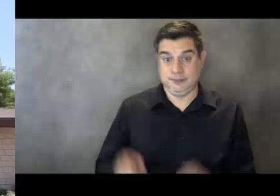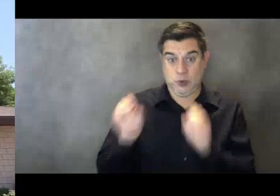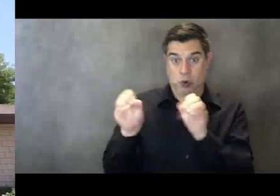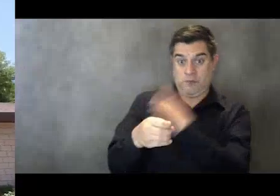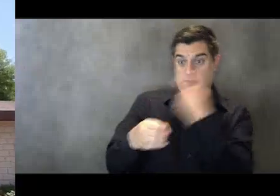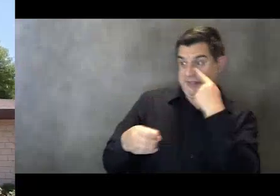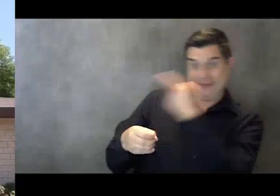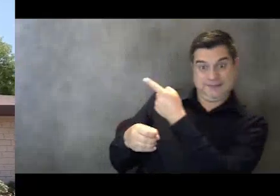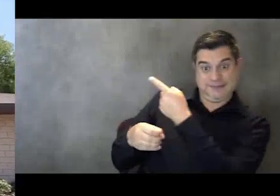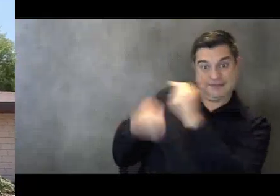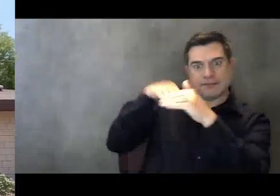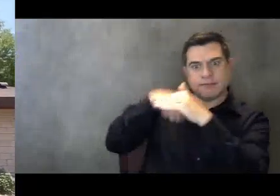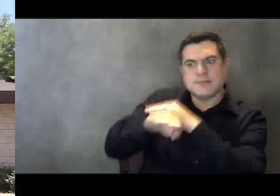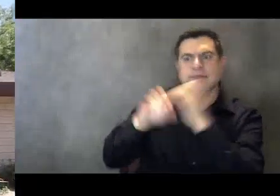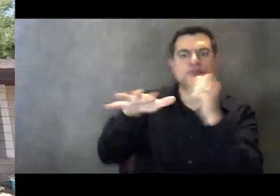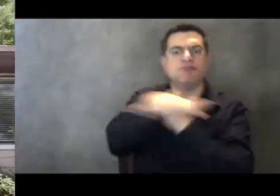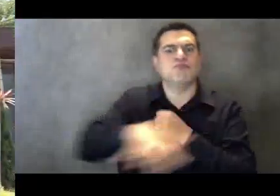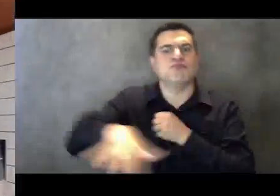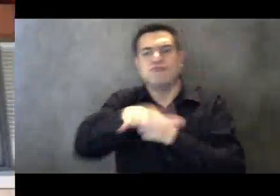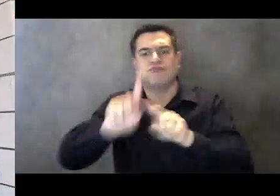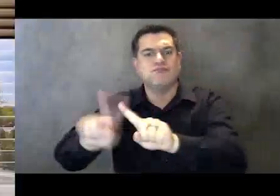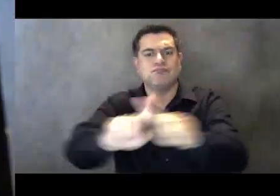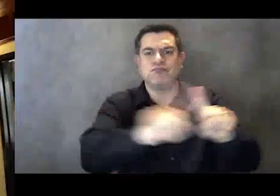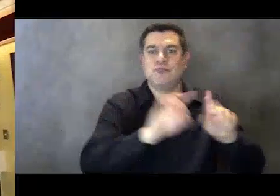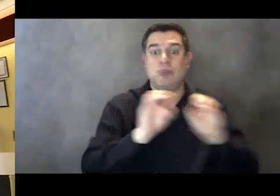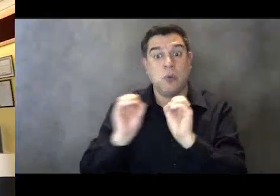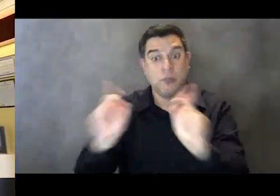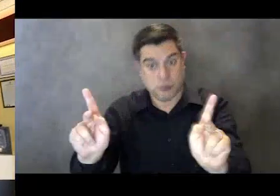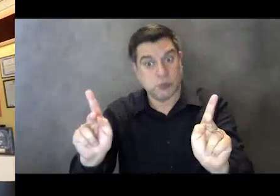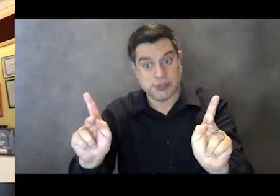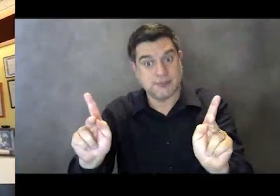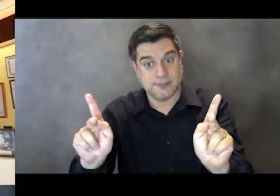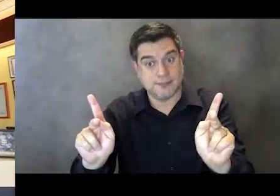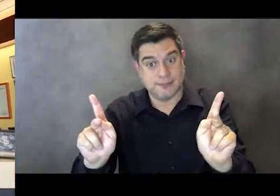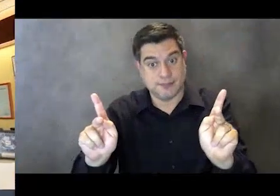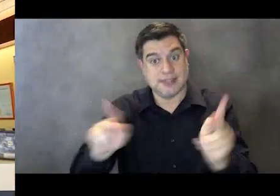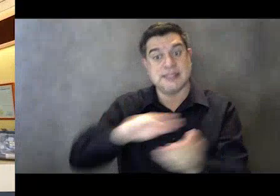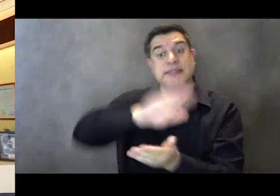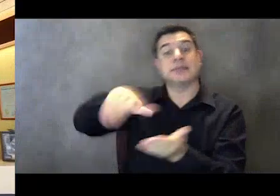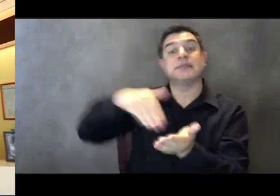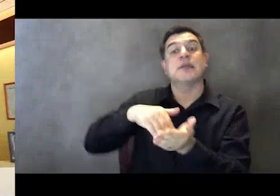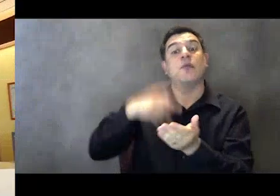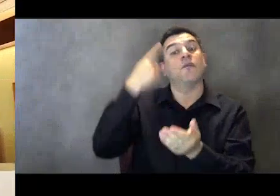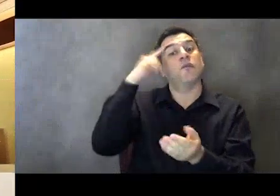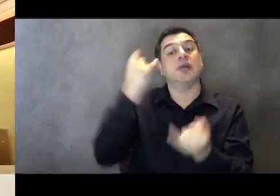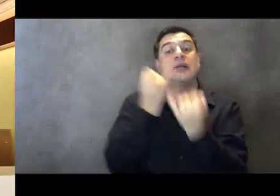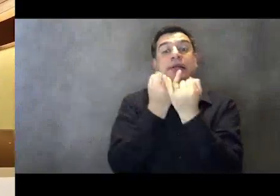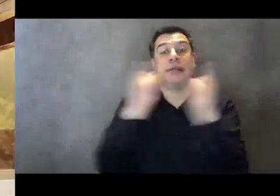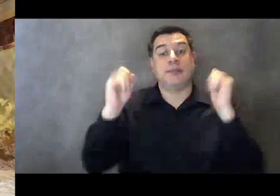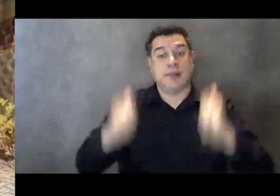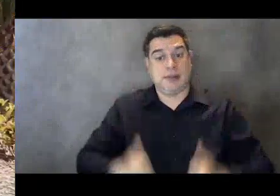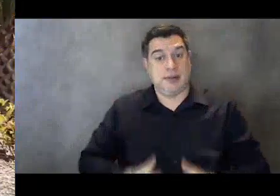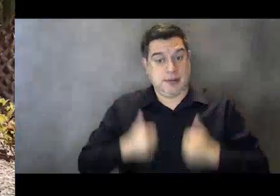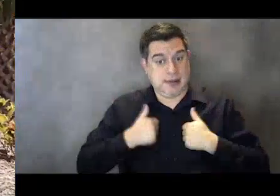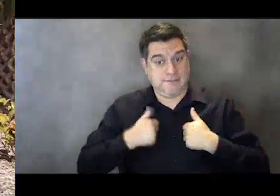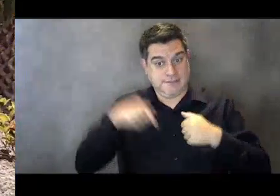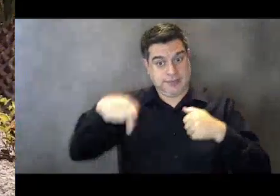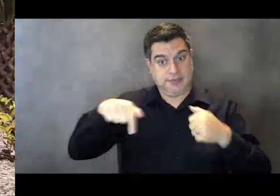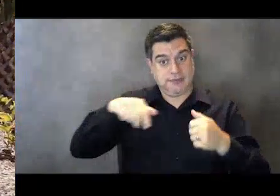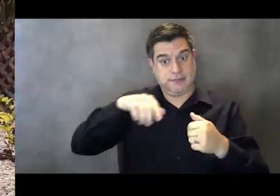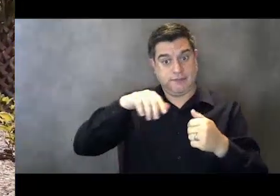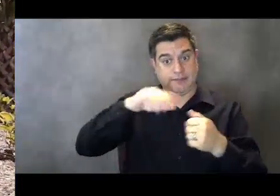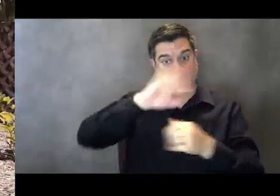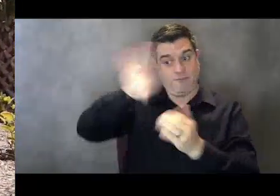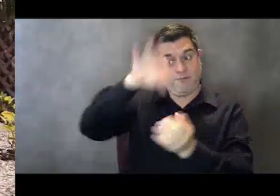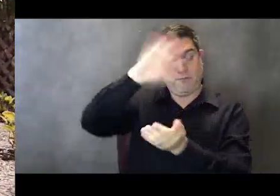Through these doors, opportunities await. At the Center for Independent Living in Central Florida, you'll find that our mission